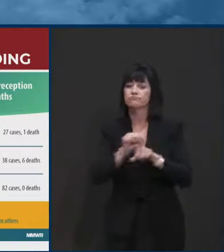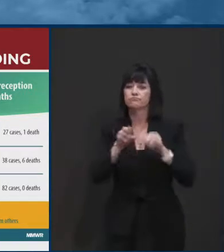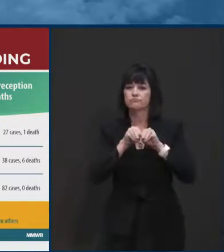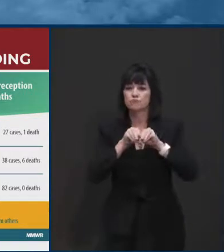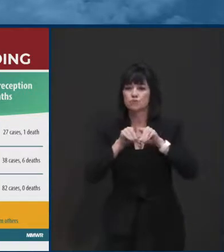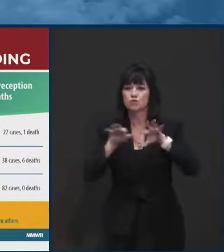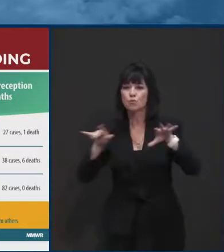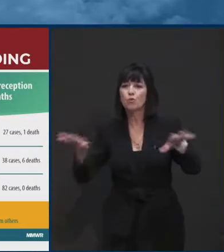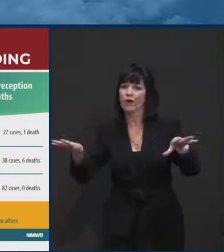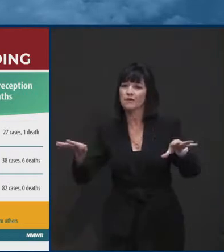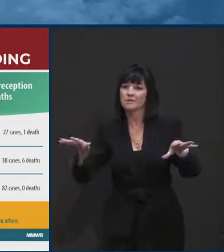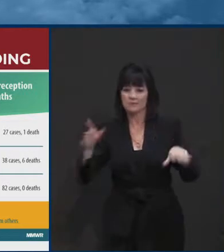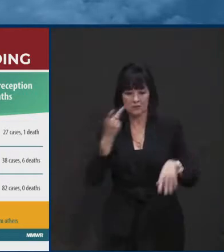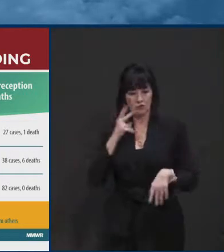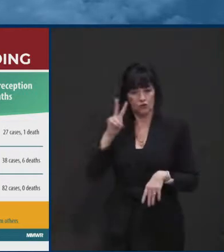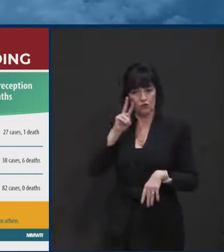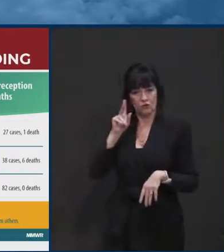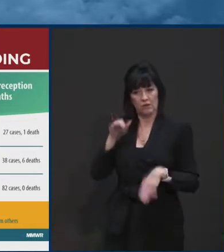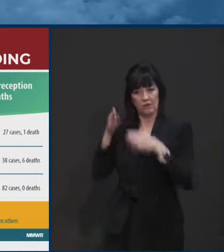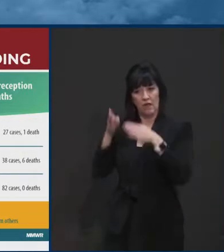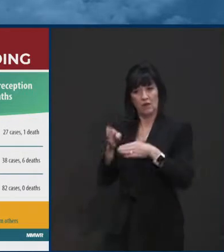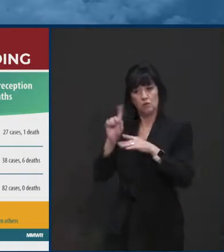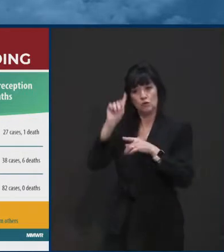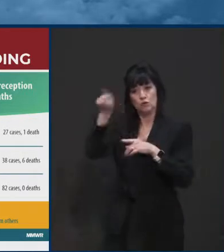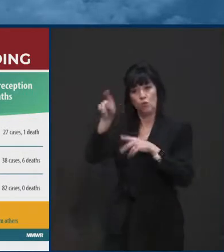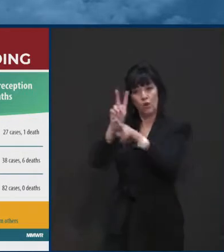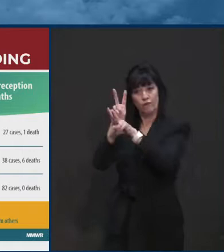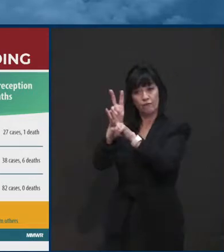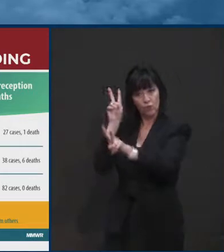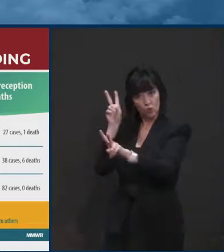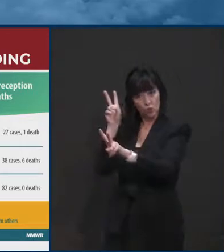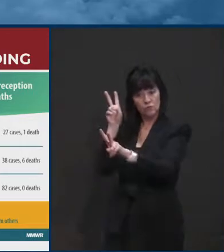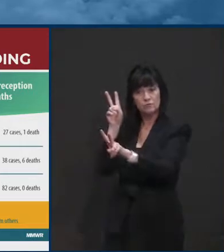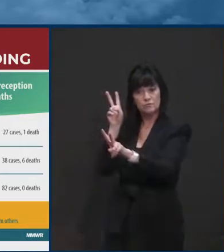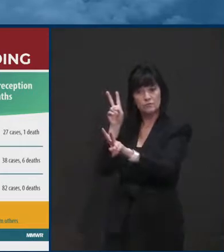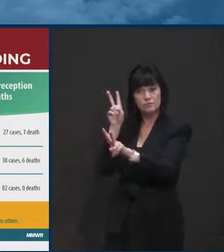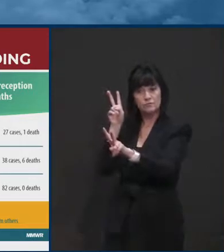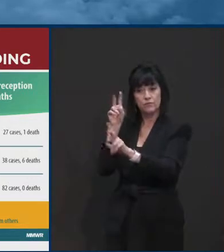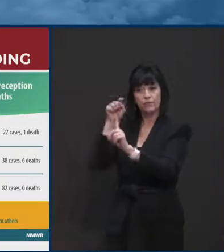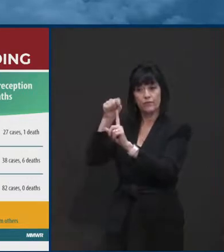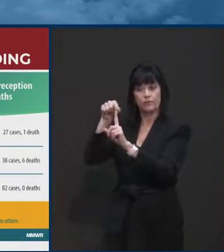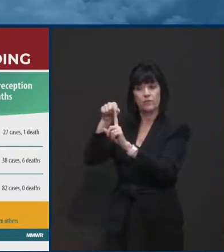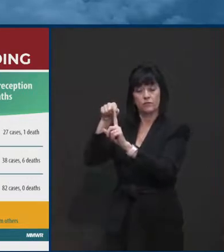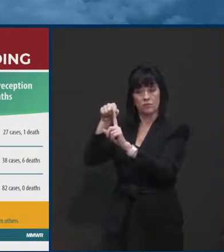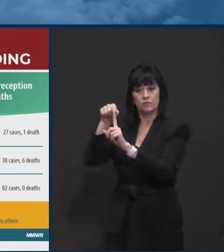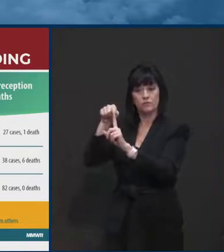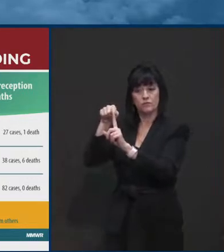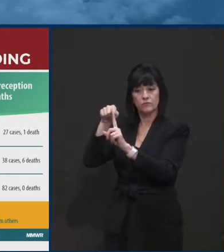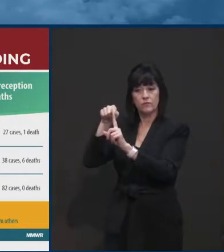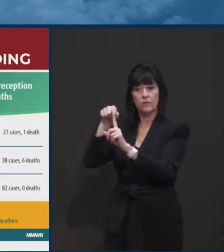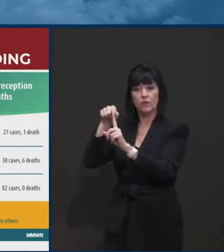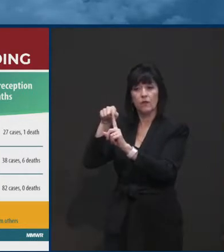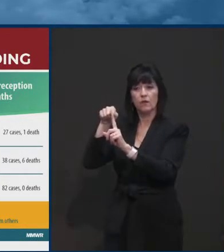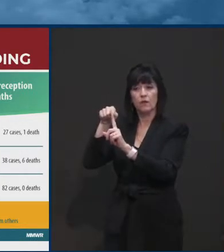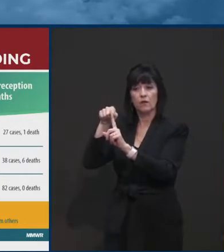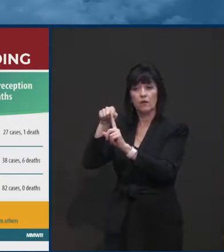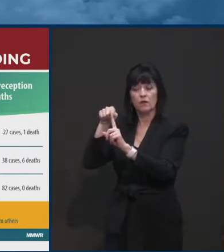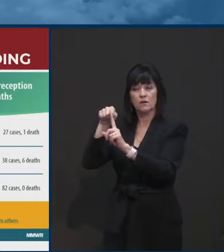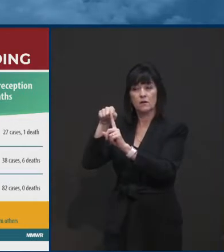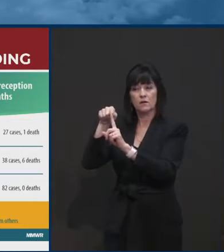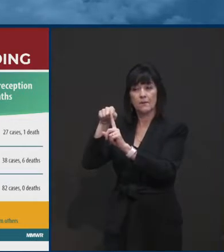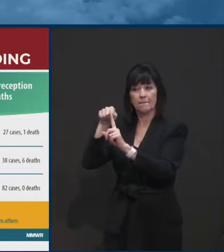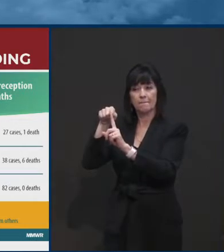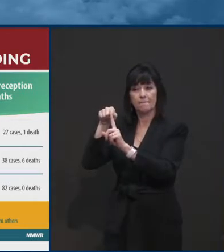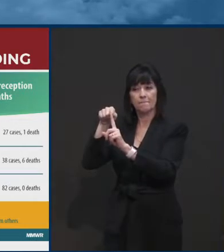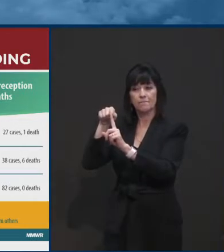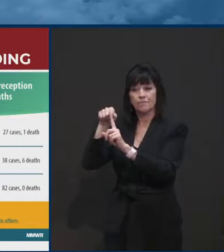a case of an individual who went to a funeral and, um, uh, then brought, uh, that case into, um, or infection